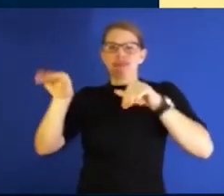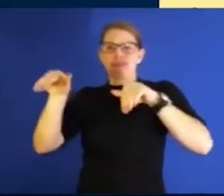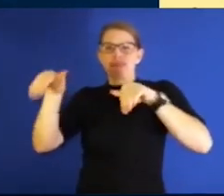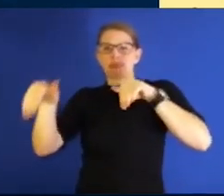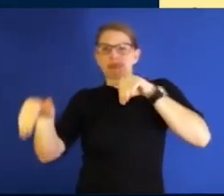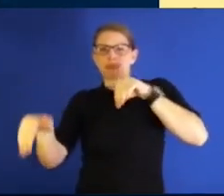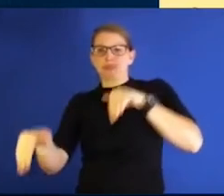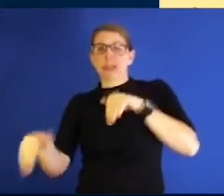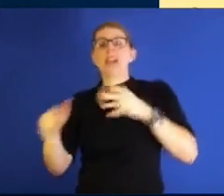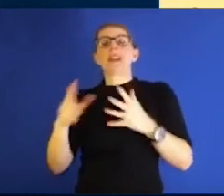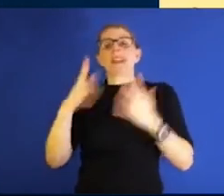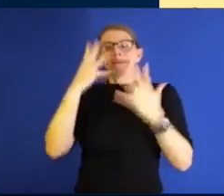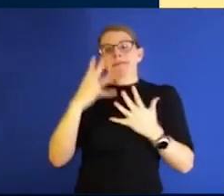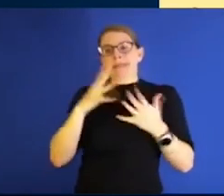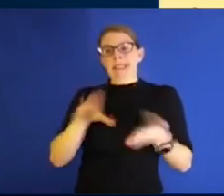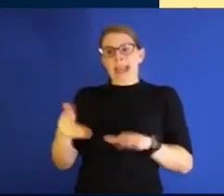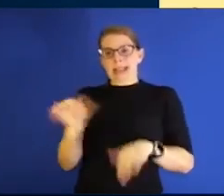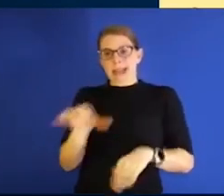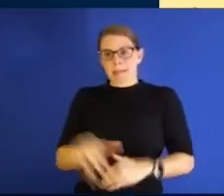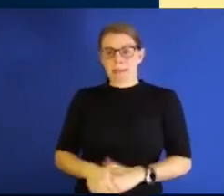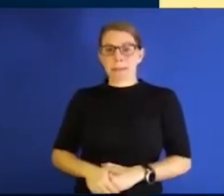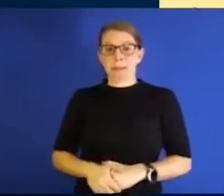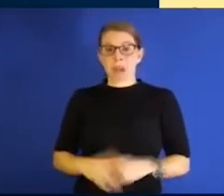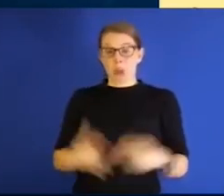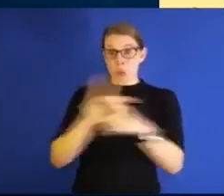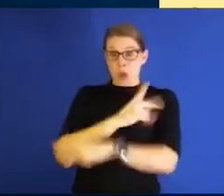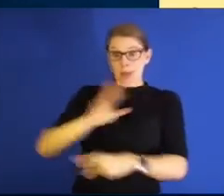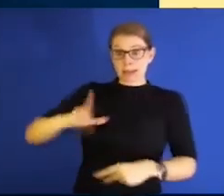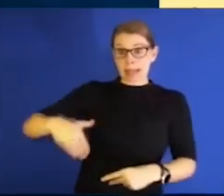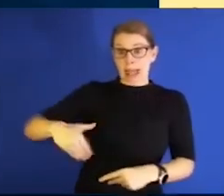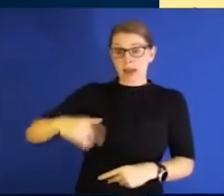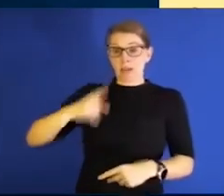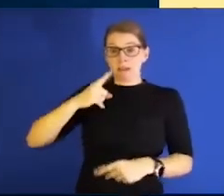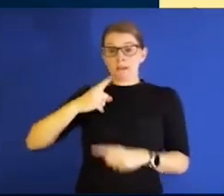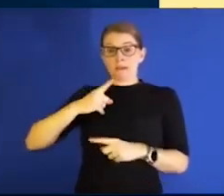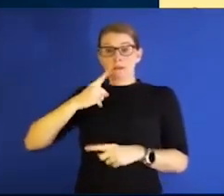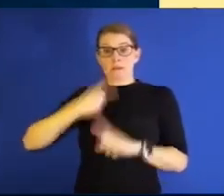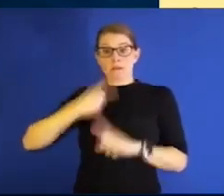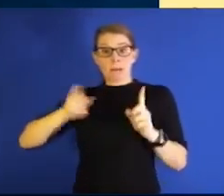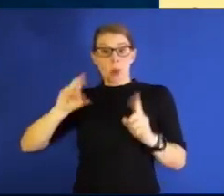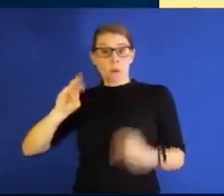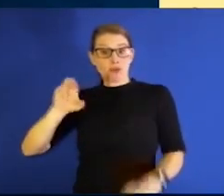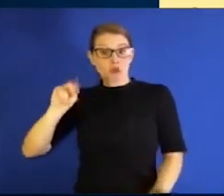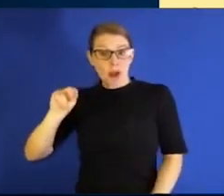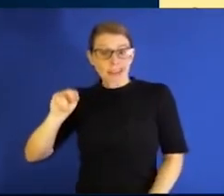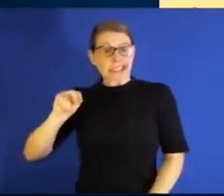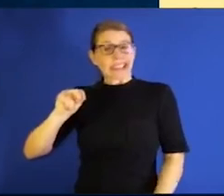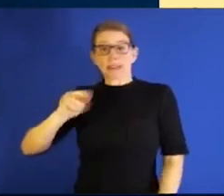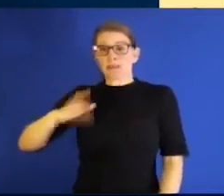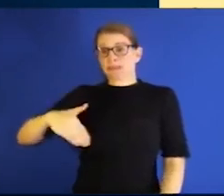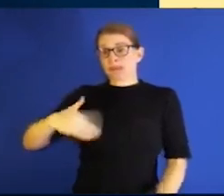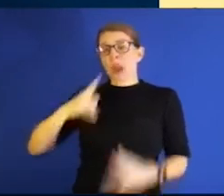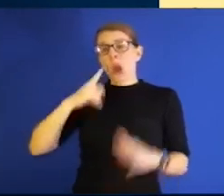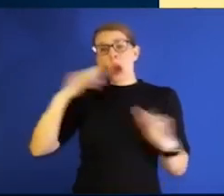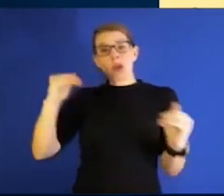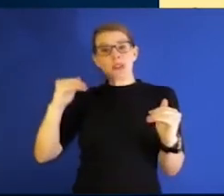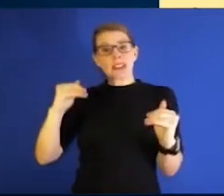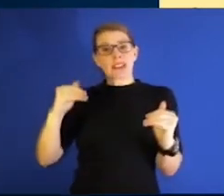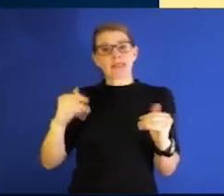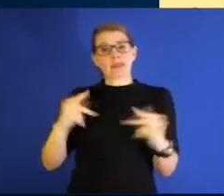And so we probably haven't seen the worst yet of where we're starting to see the drop in hospitalization. So hopefully we are past that piece of it.